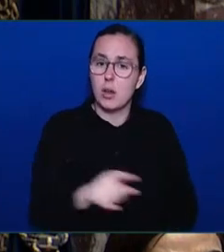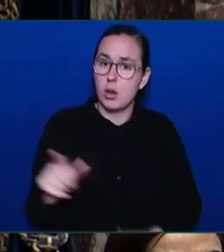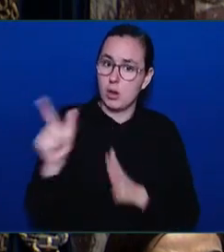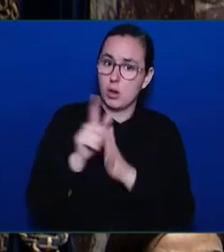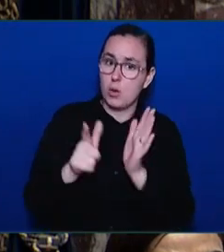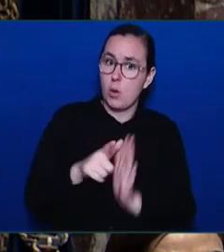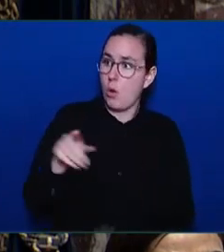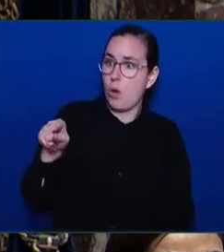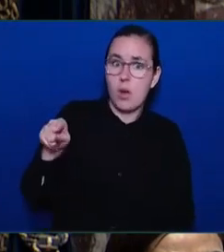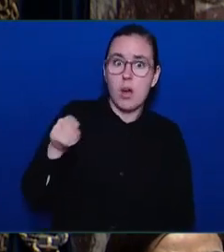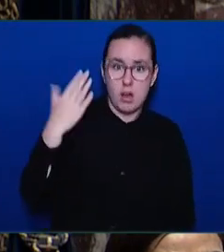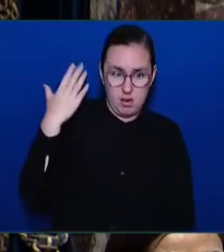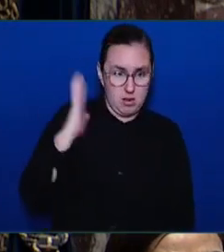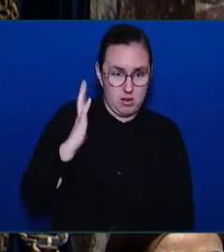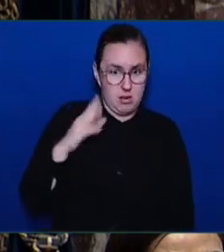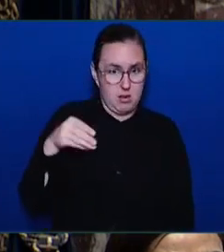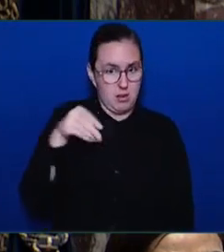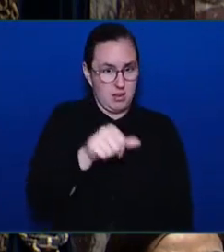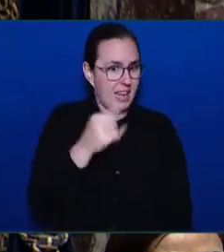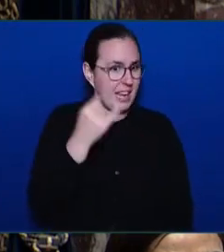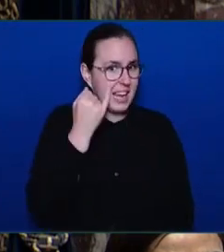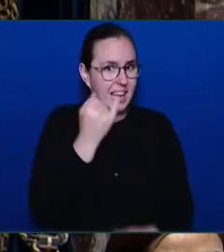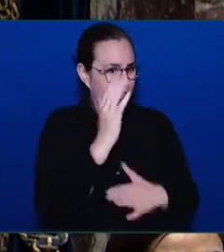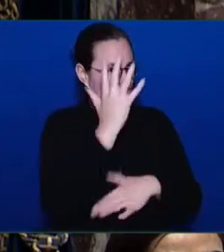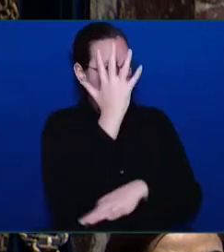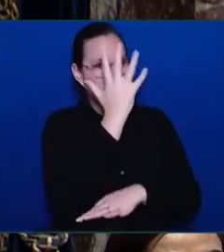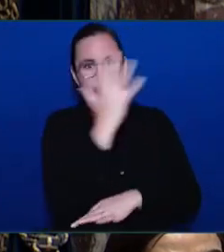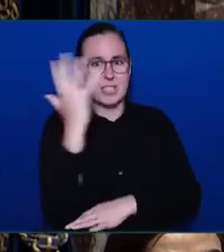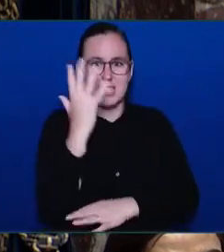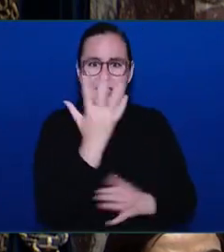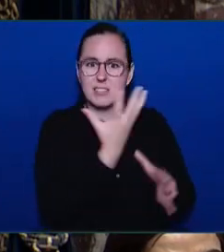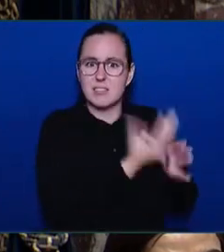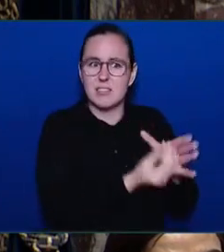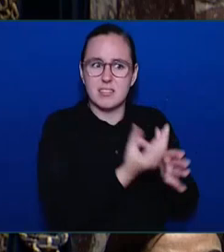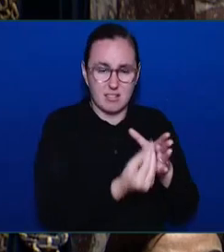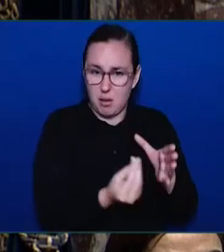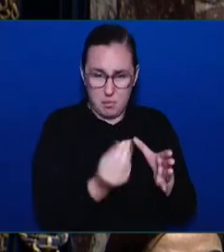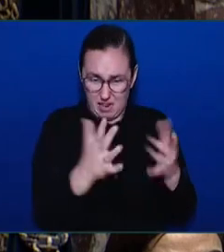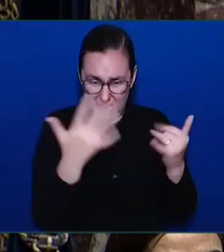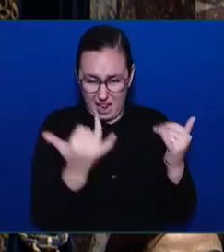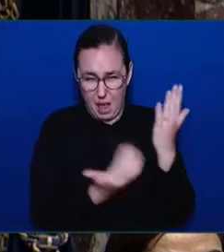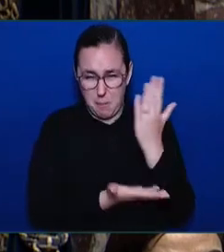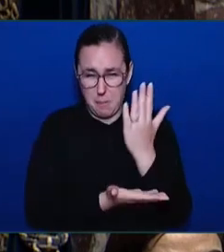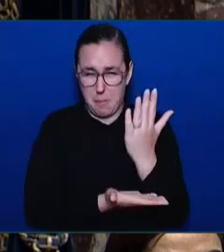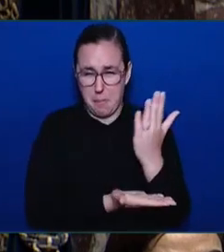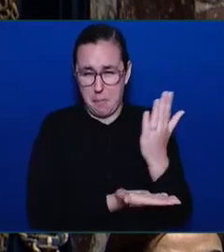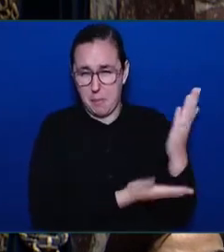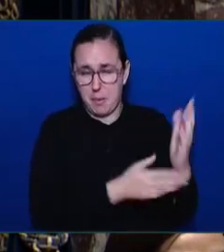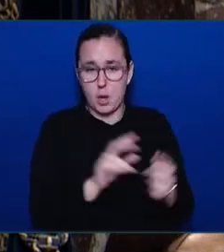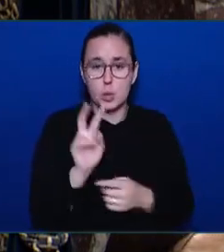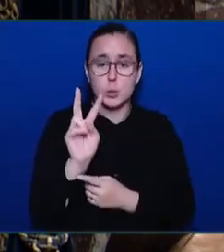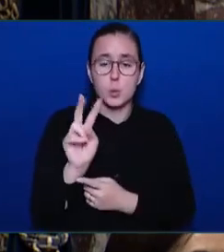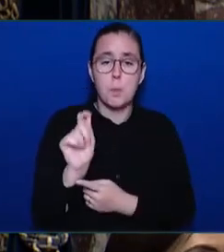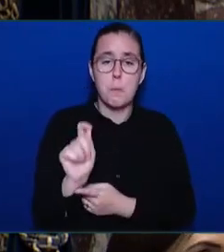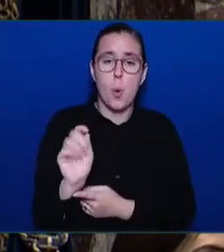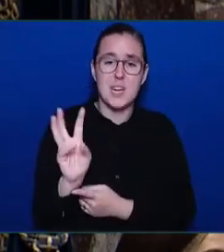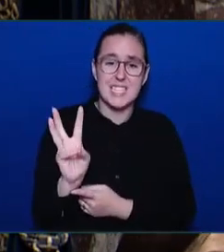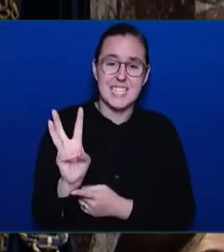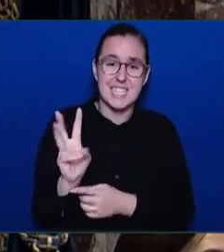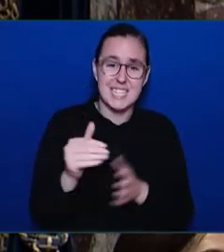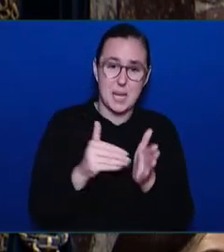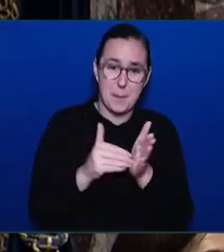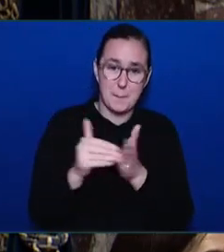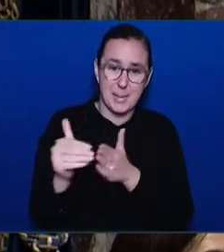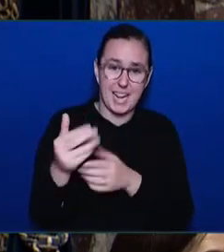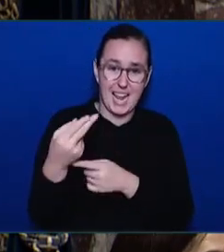.6 million hectares, and once again, the agreements that they have in place with First Nations under the old policy is being blamed for the